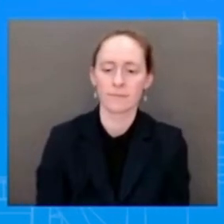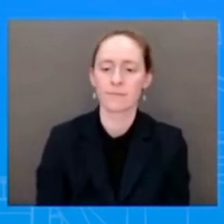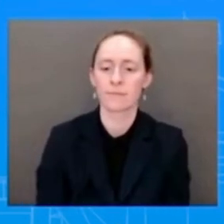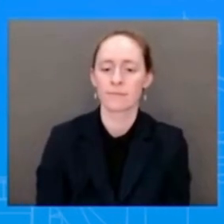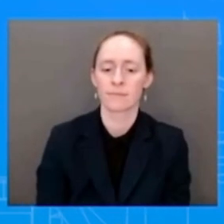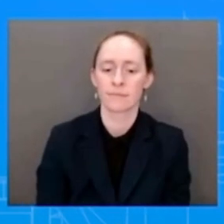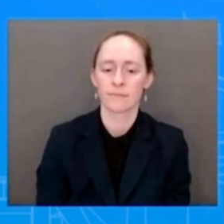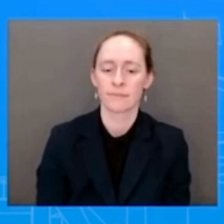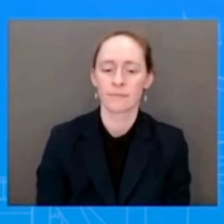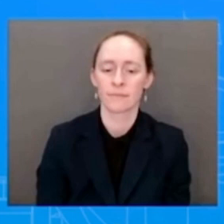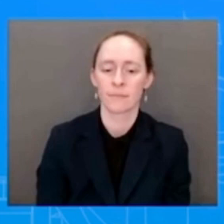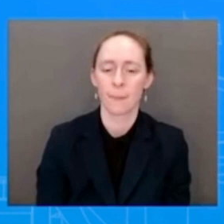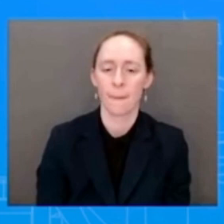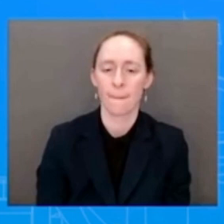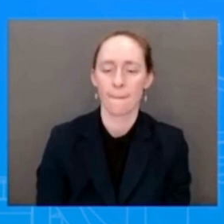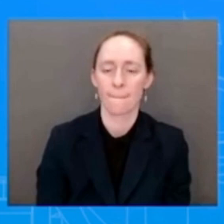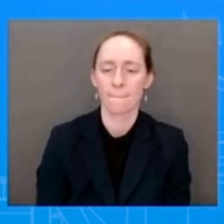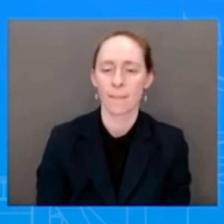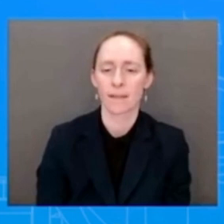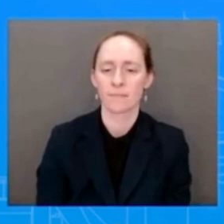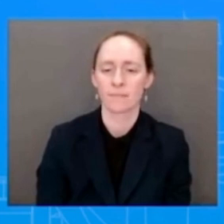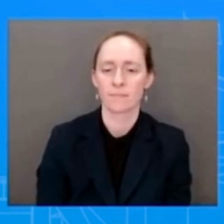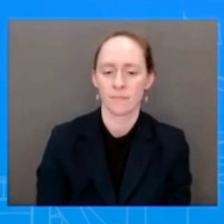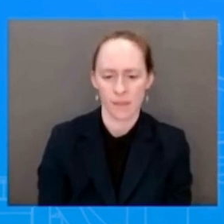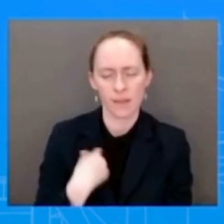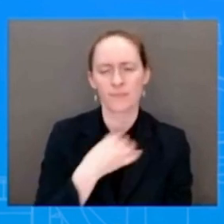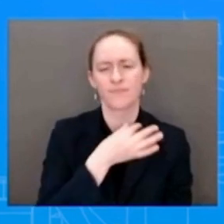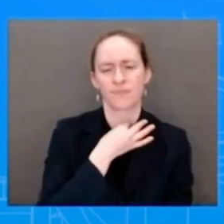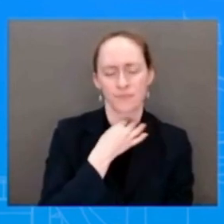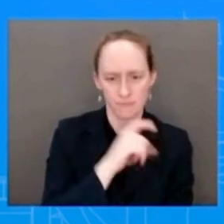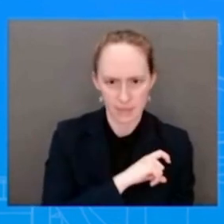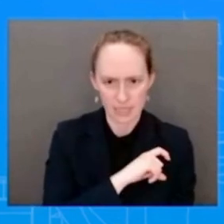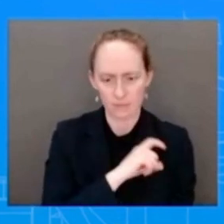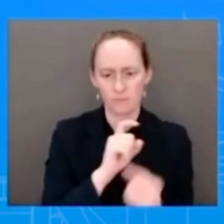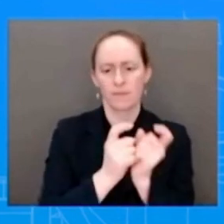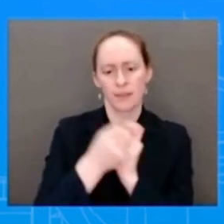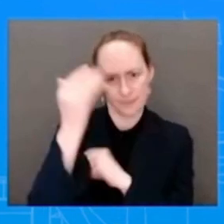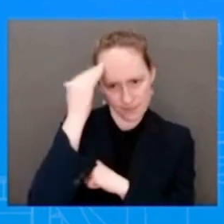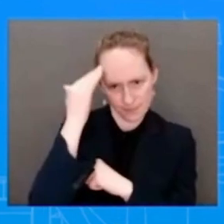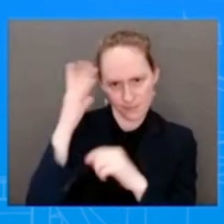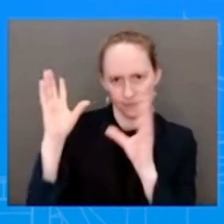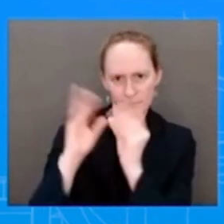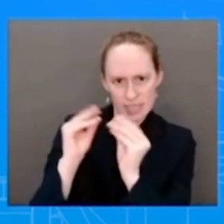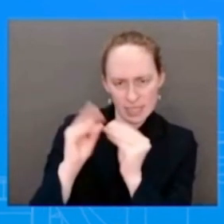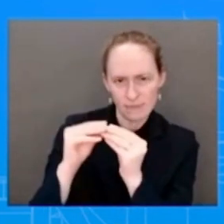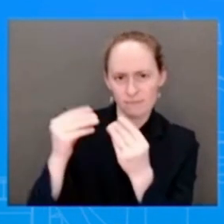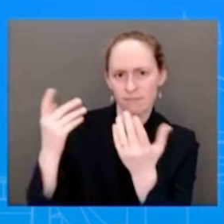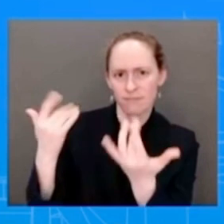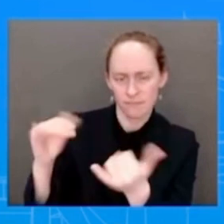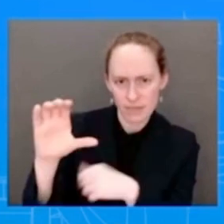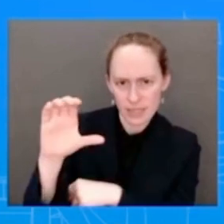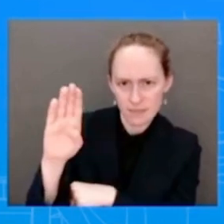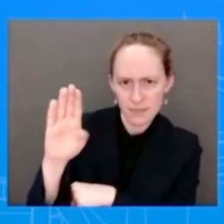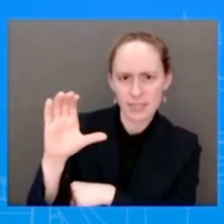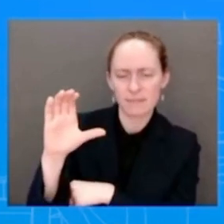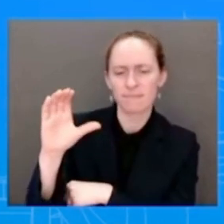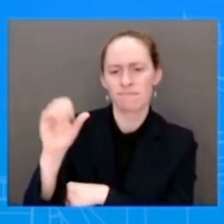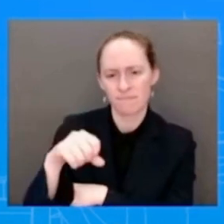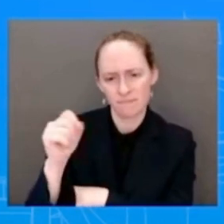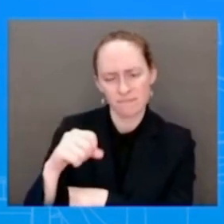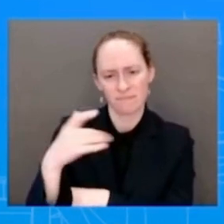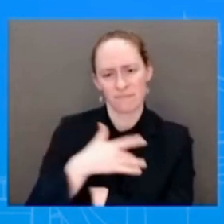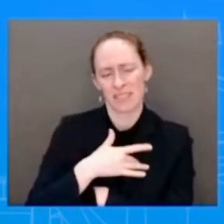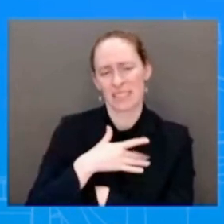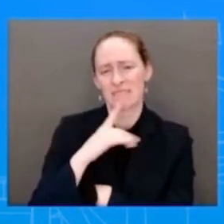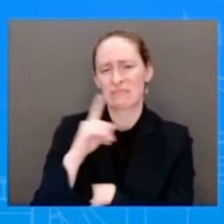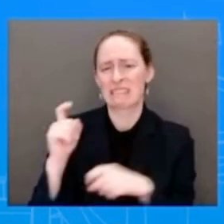meeting with members of the CDC today. Today, he said that justice is long overdue relating to the death of Tyree Nichols. Looking at